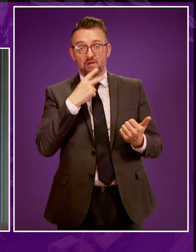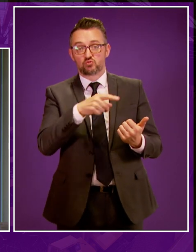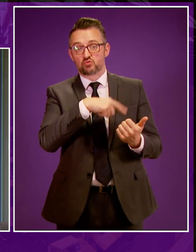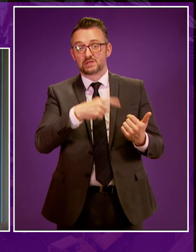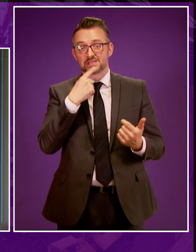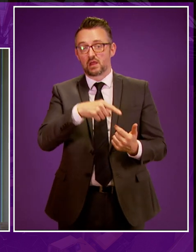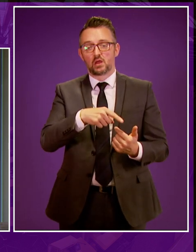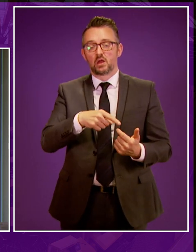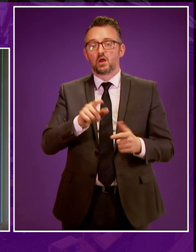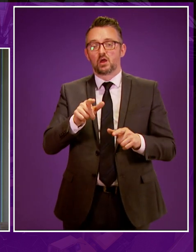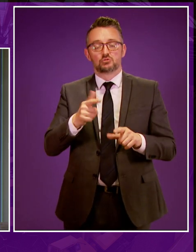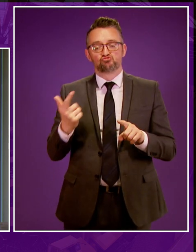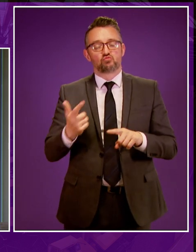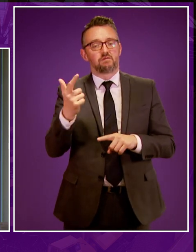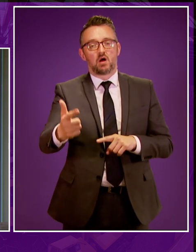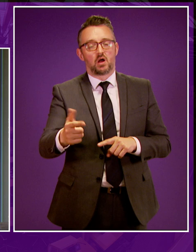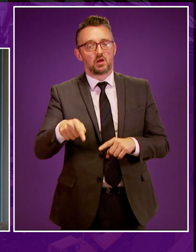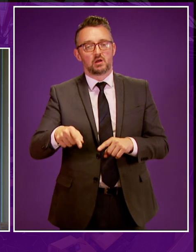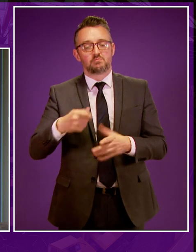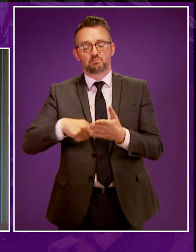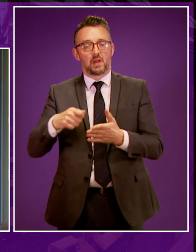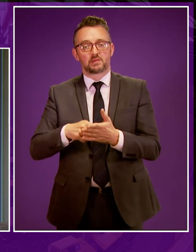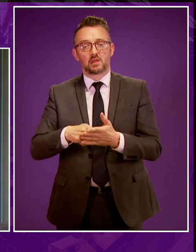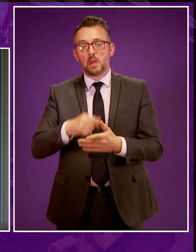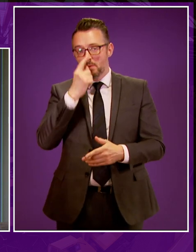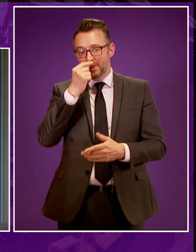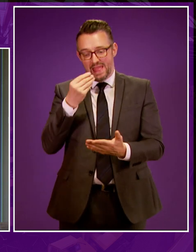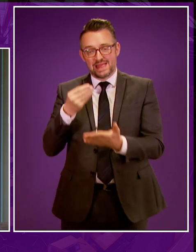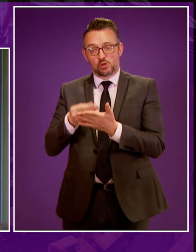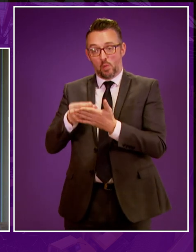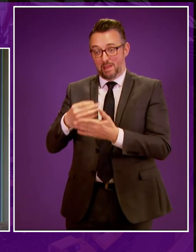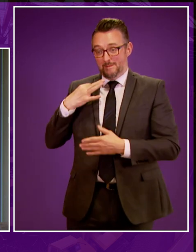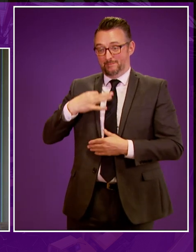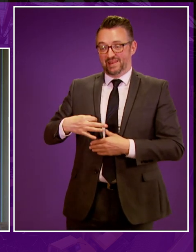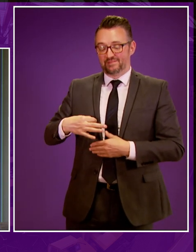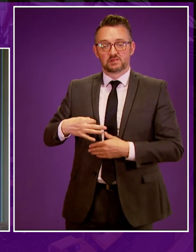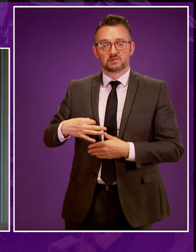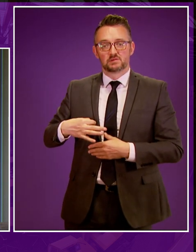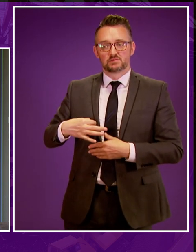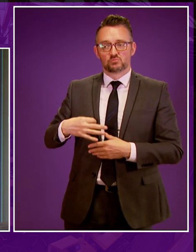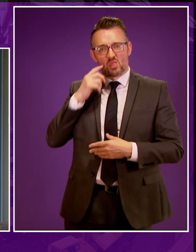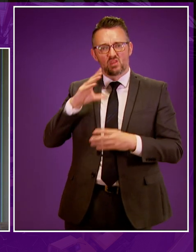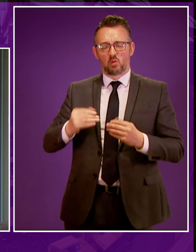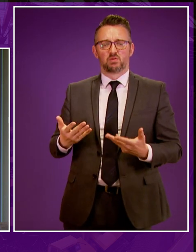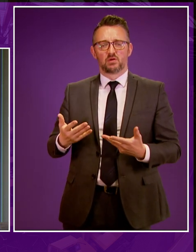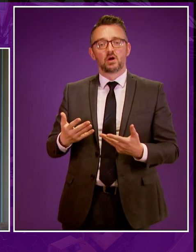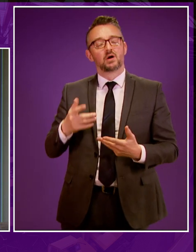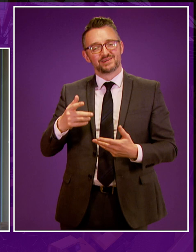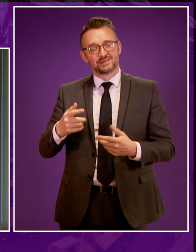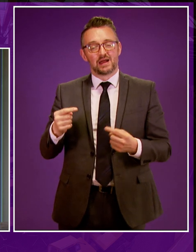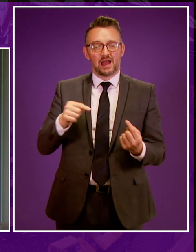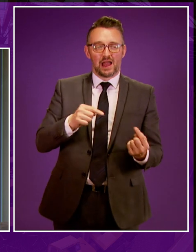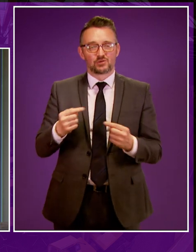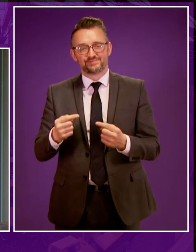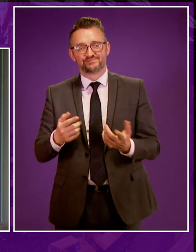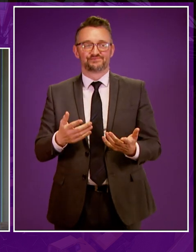afternoon, who claim that this is a step too far and is going against the potential economic gain we could perhaps benefit from. This argument could